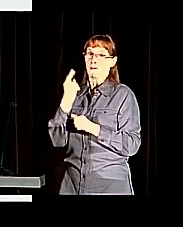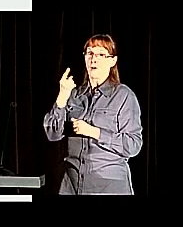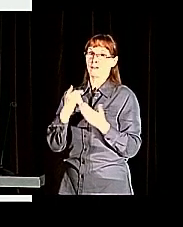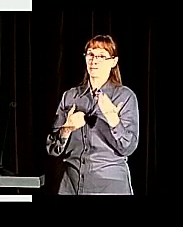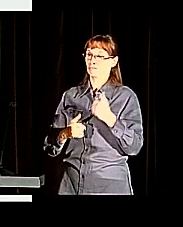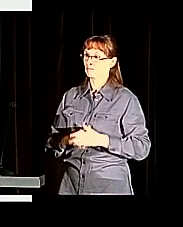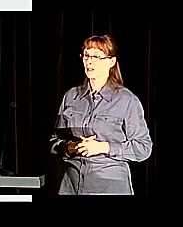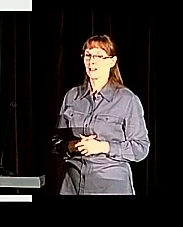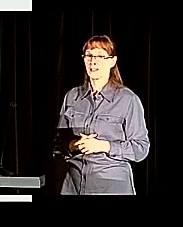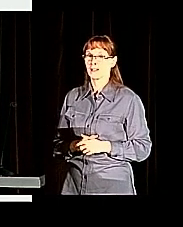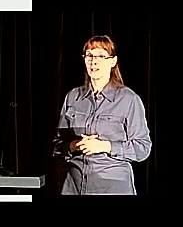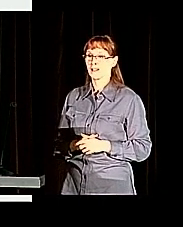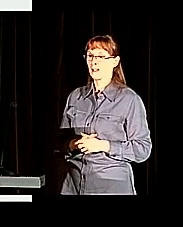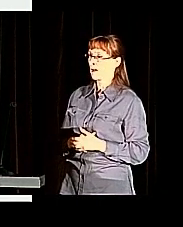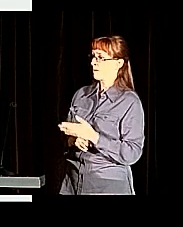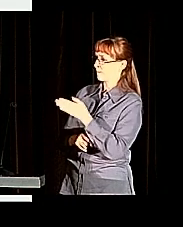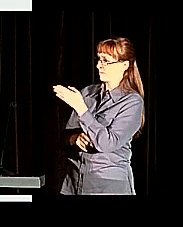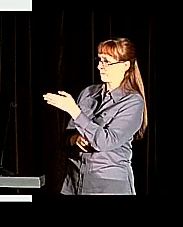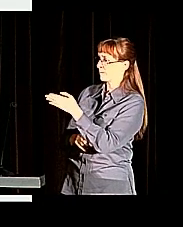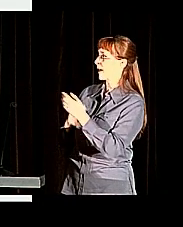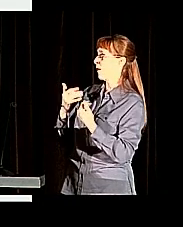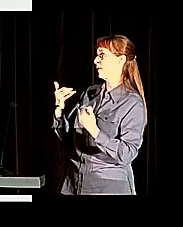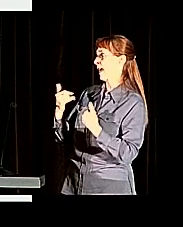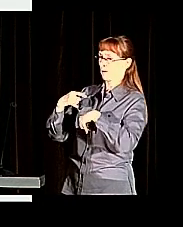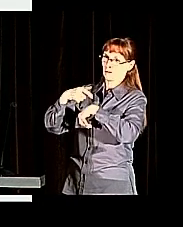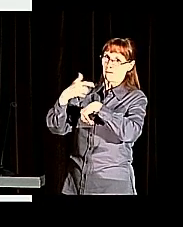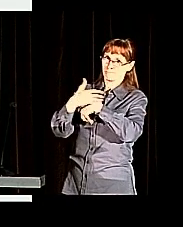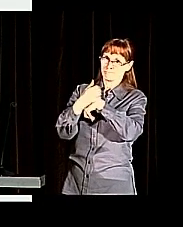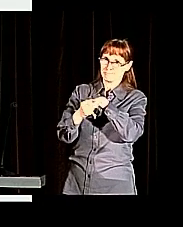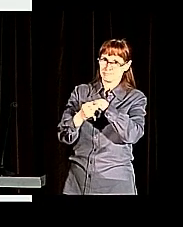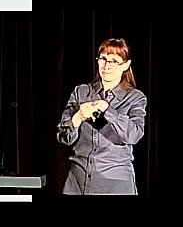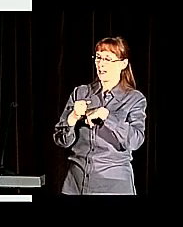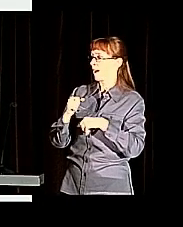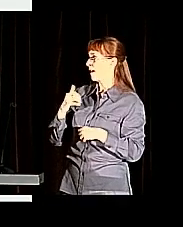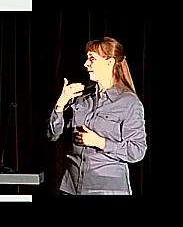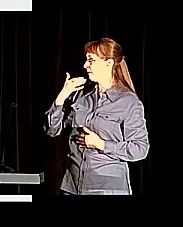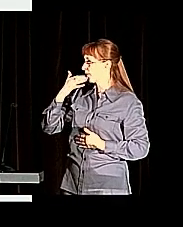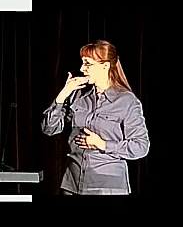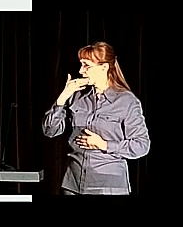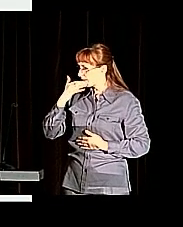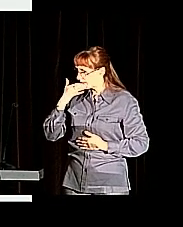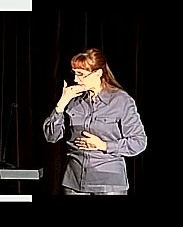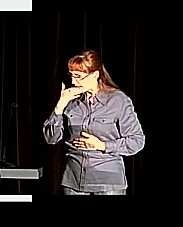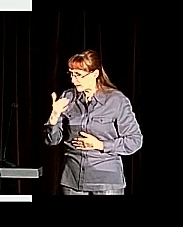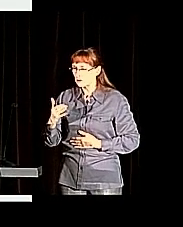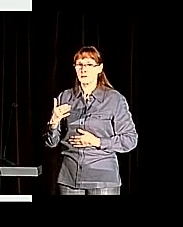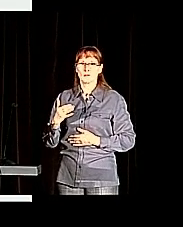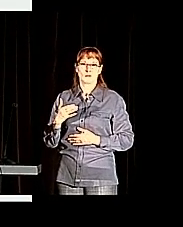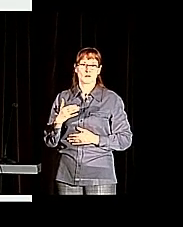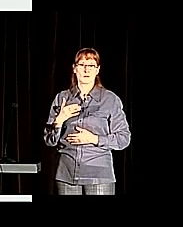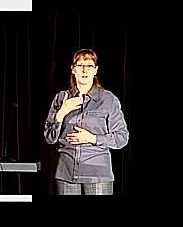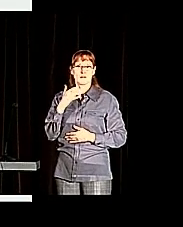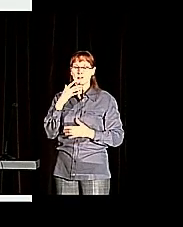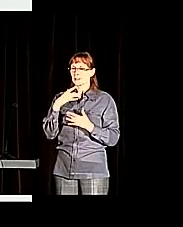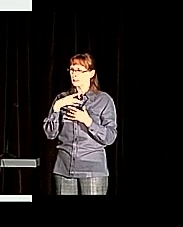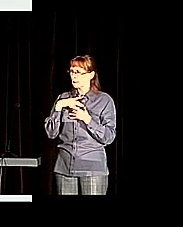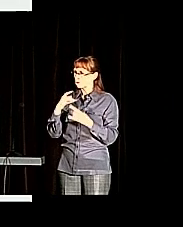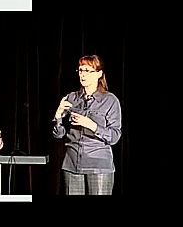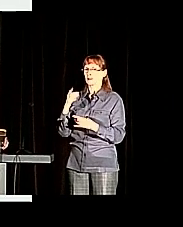Okay, we're out of time for this. So, again, I think we should thank this for a very interesting